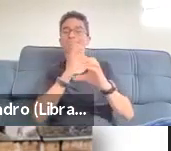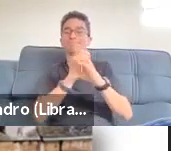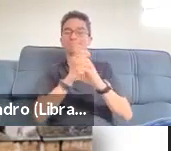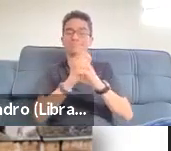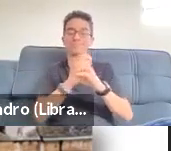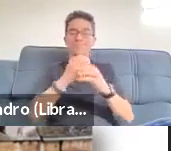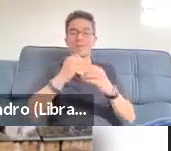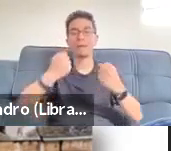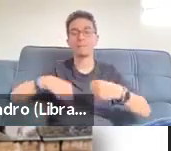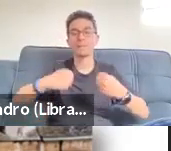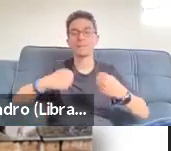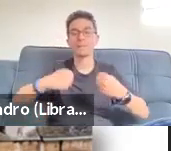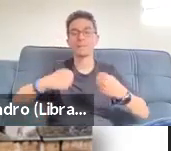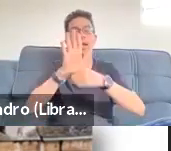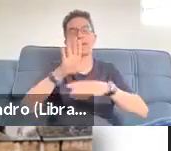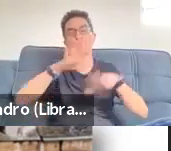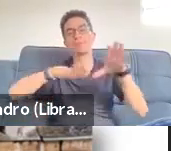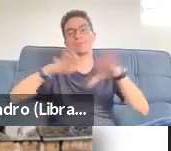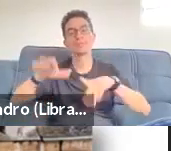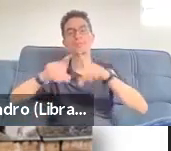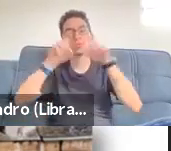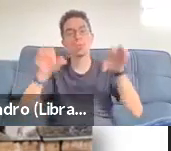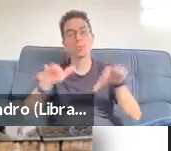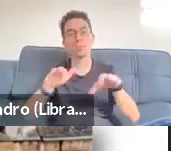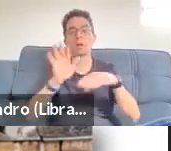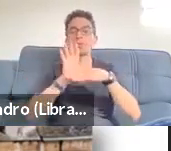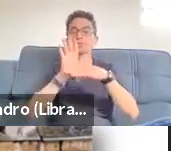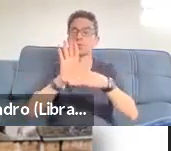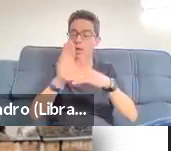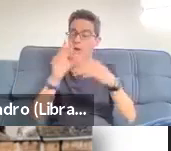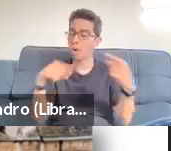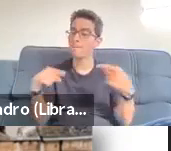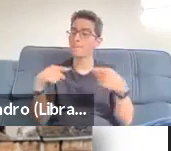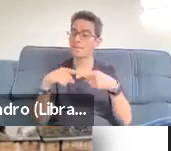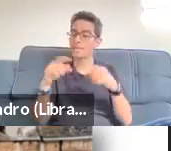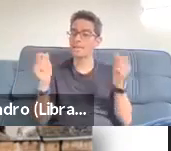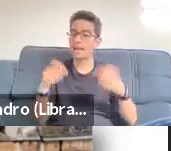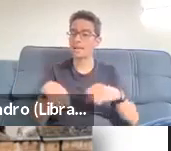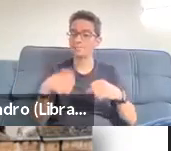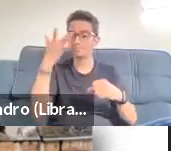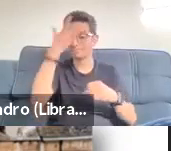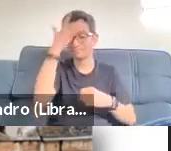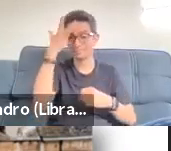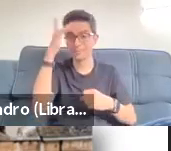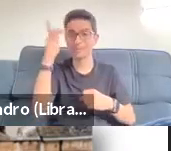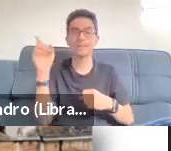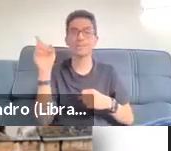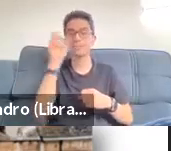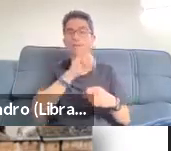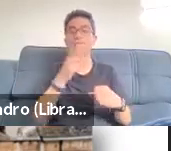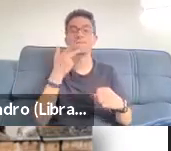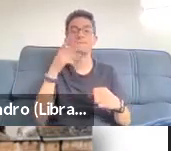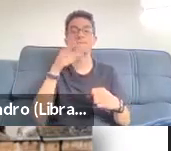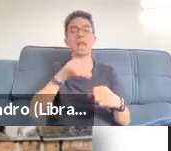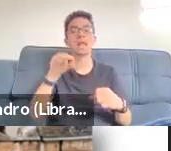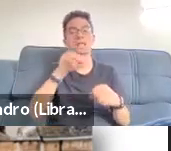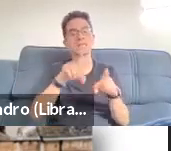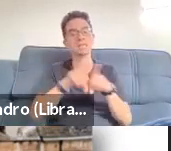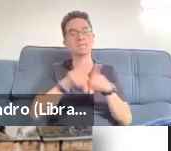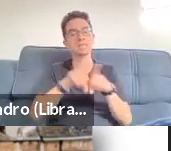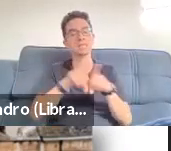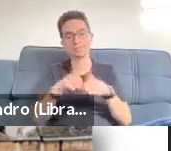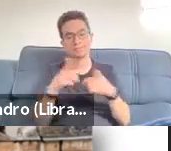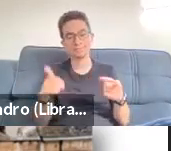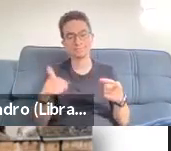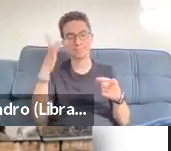here of people using these high end dedicated computer systems. And the one on the top, I imagine people recognize as Stephen